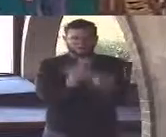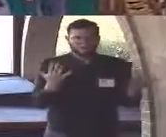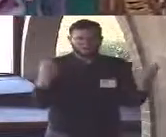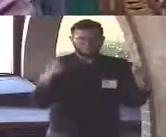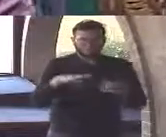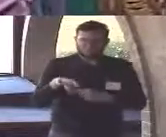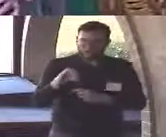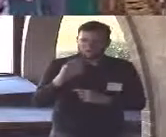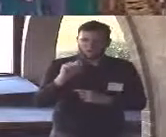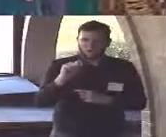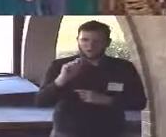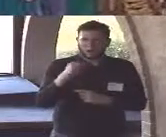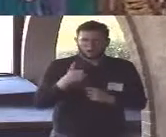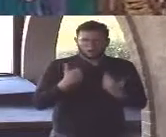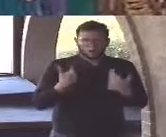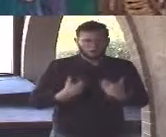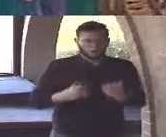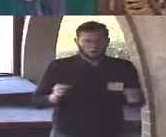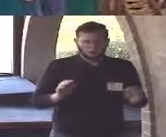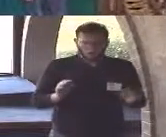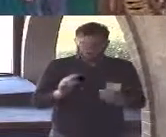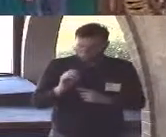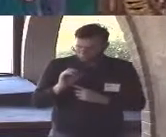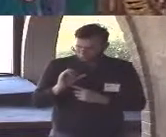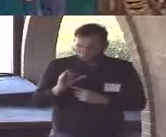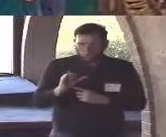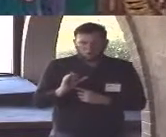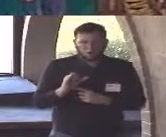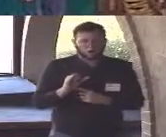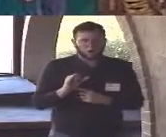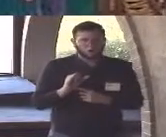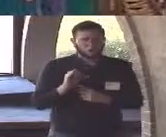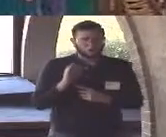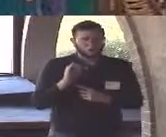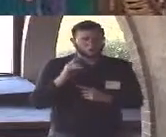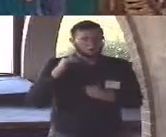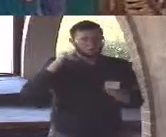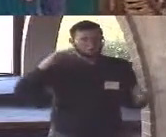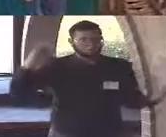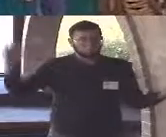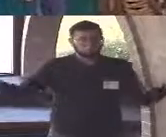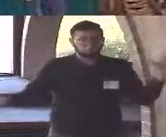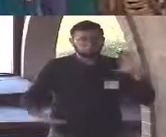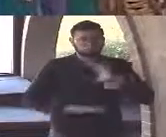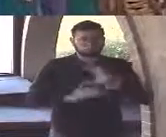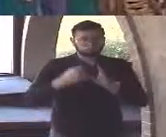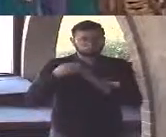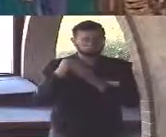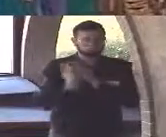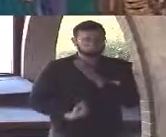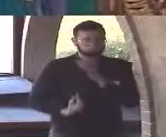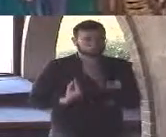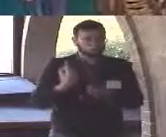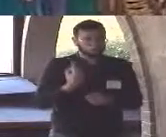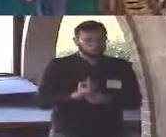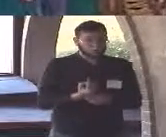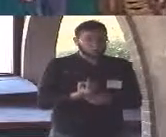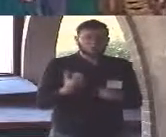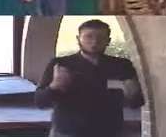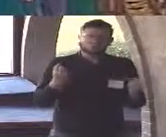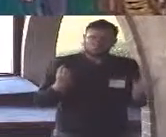now in 2015 it's clear though that there is no inherent biological compulsion